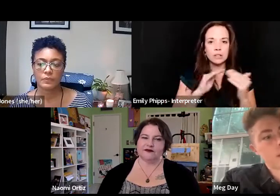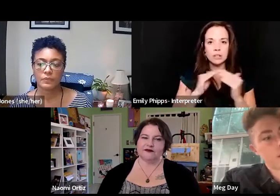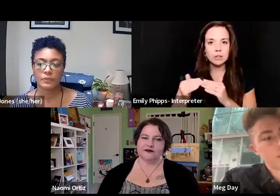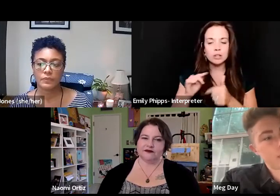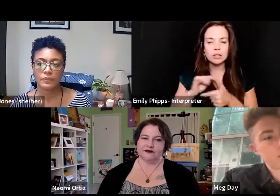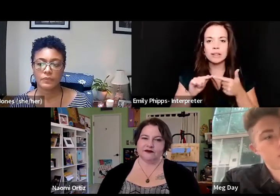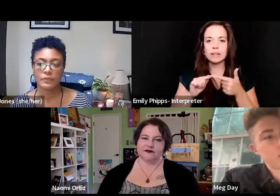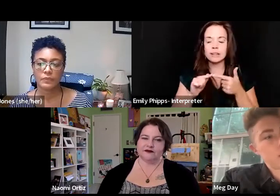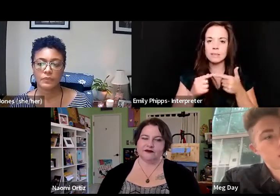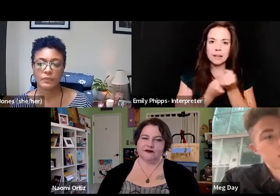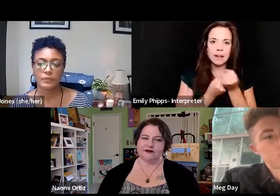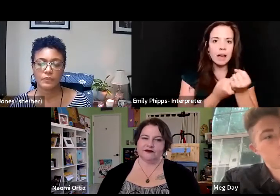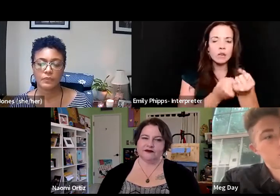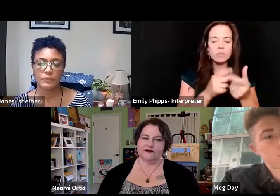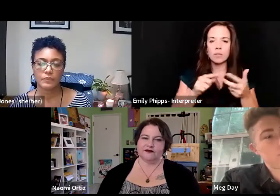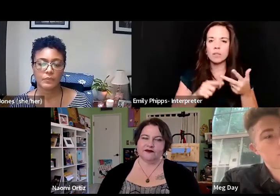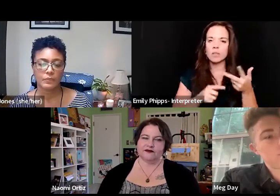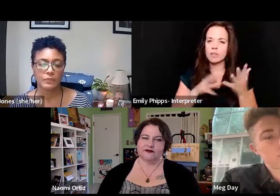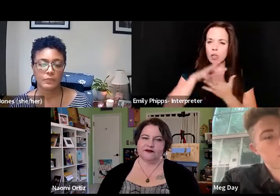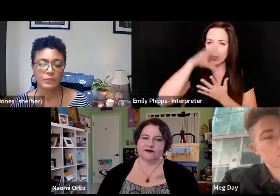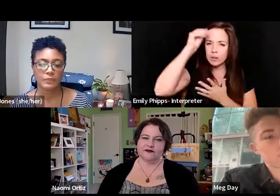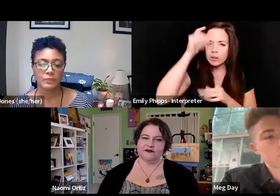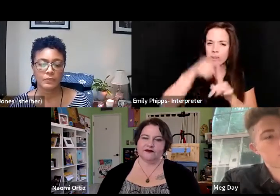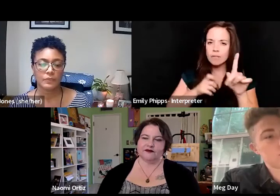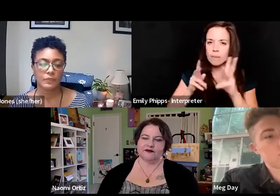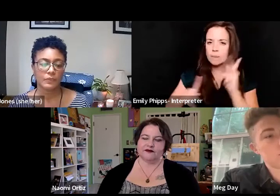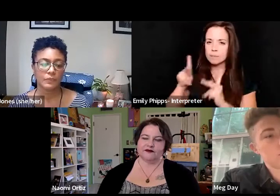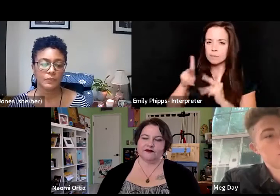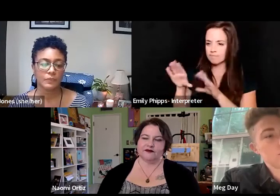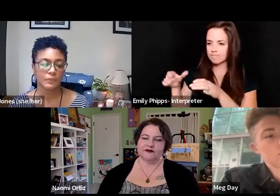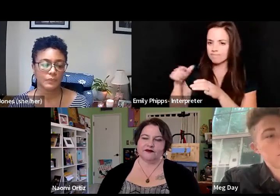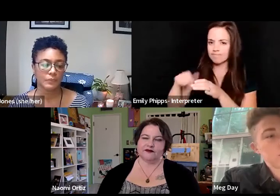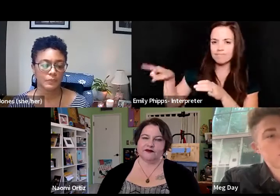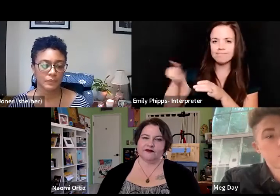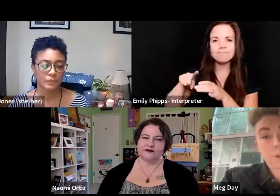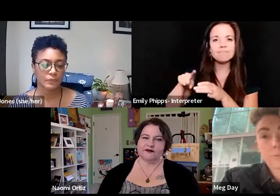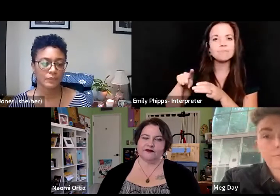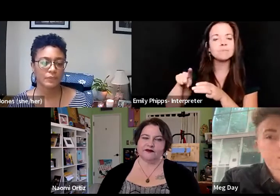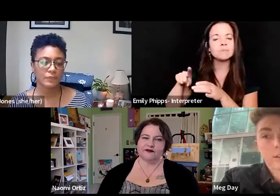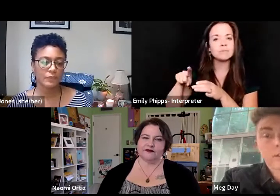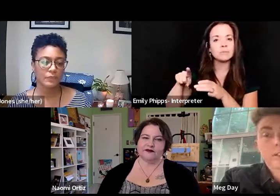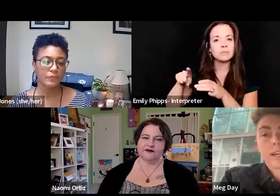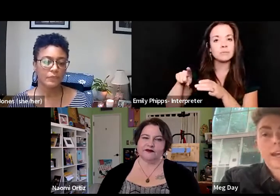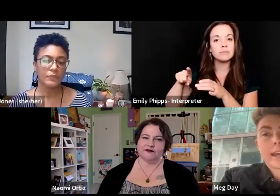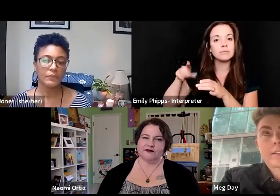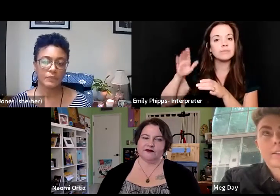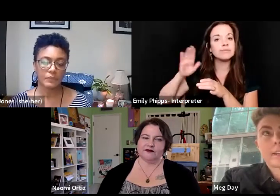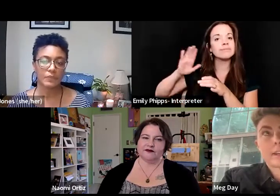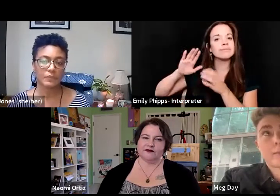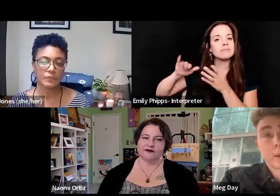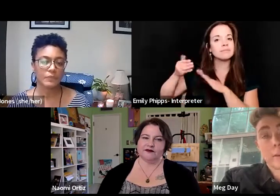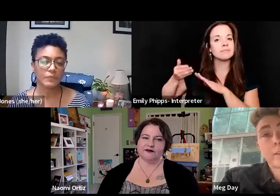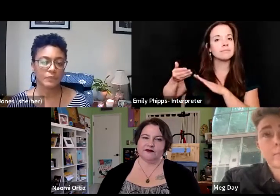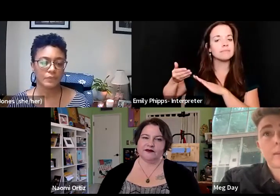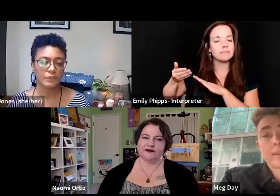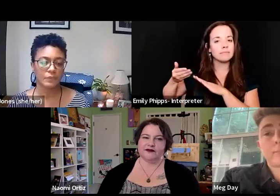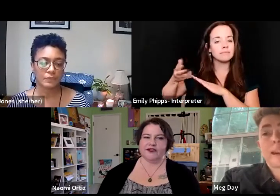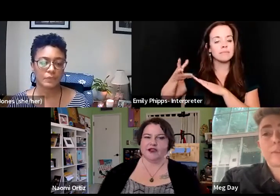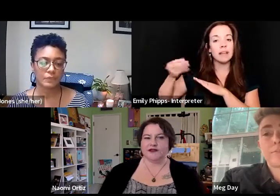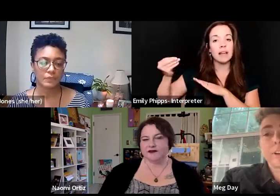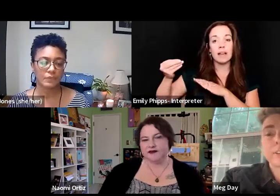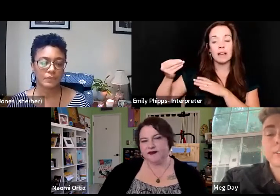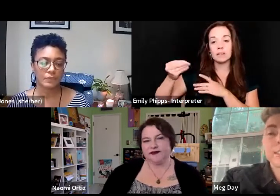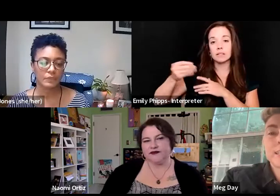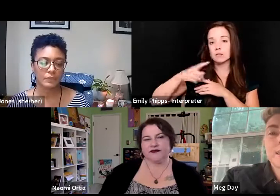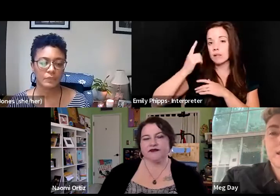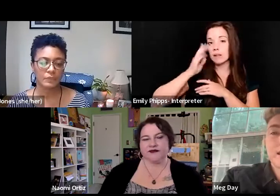and learning from folks who have gone before and primarily black and